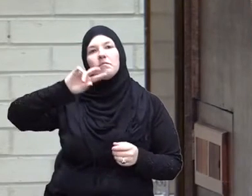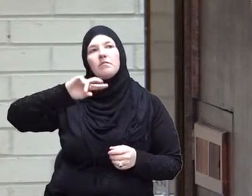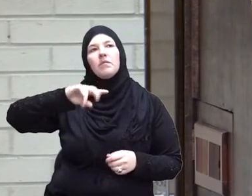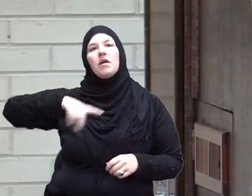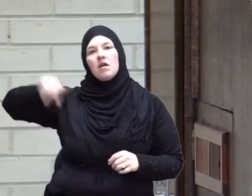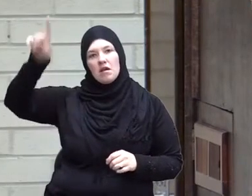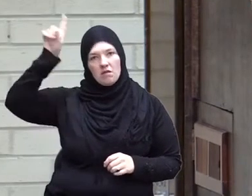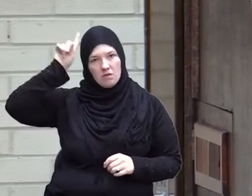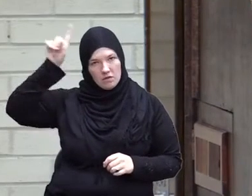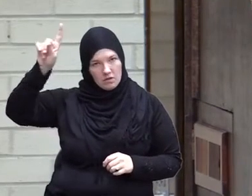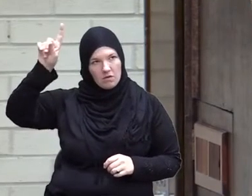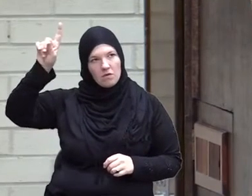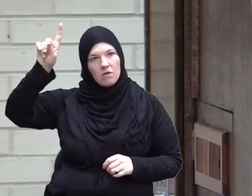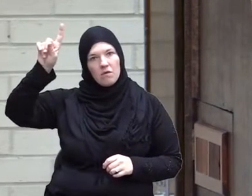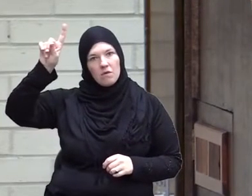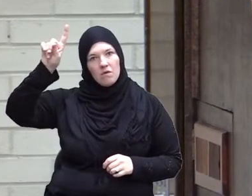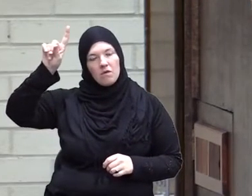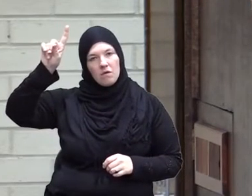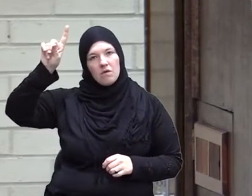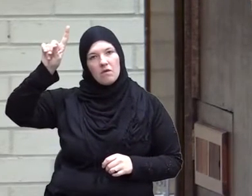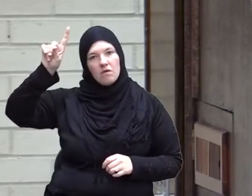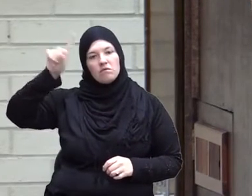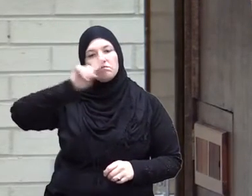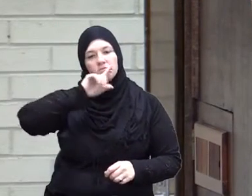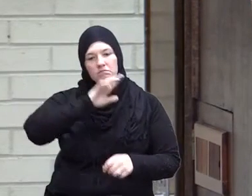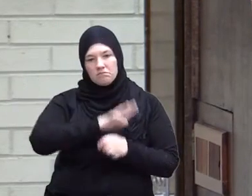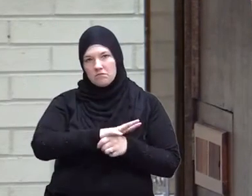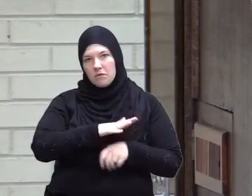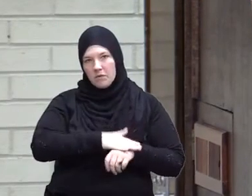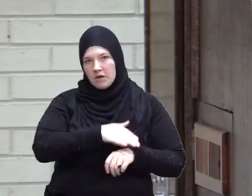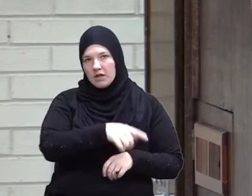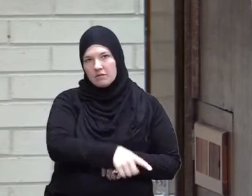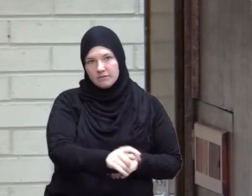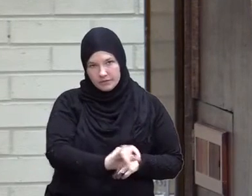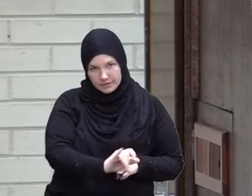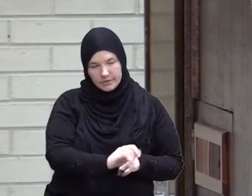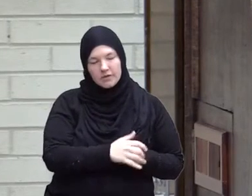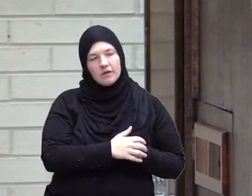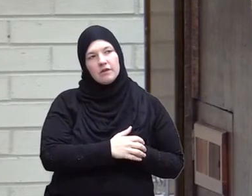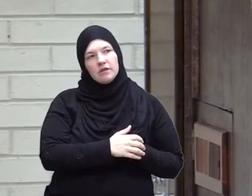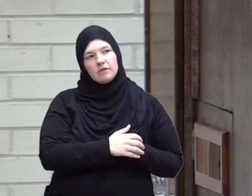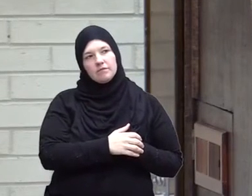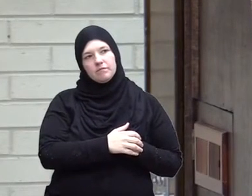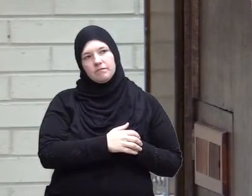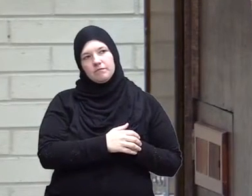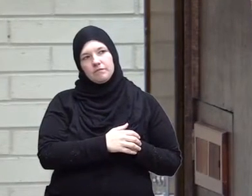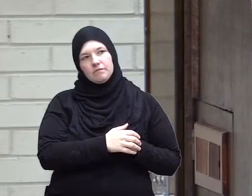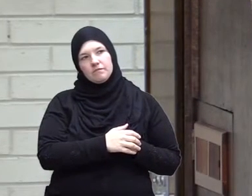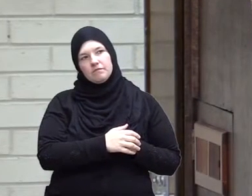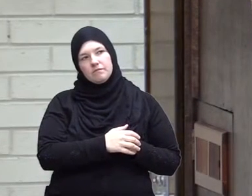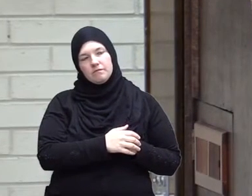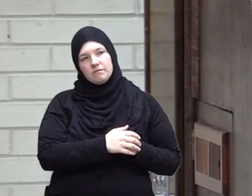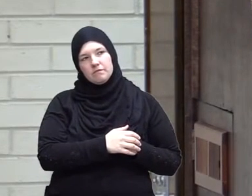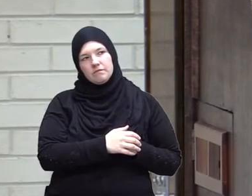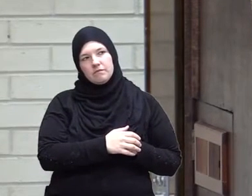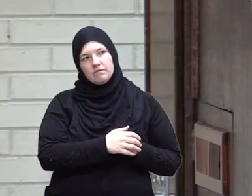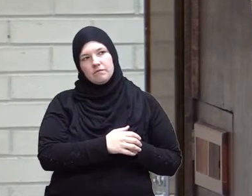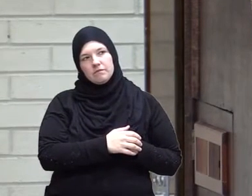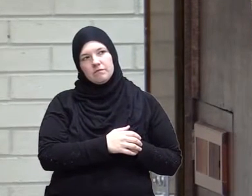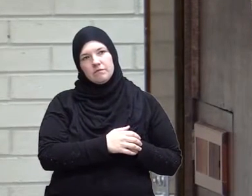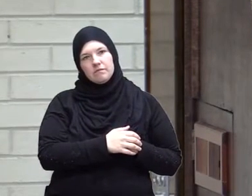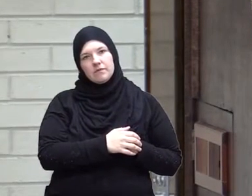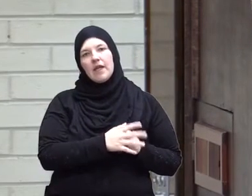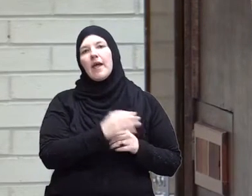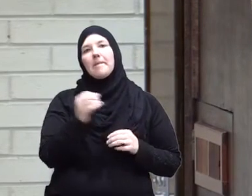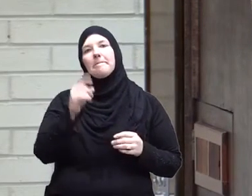the commitment that He conferred upon them the promise or the covenant and to believe in